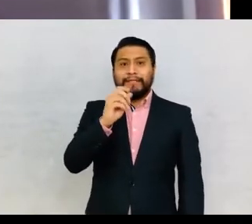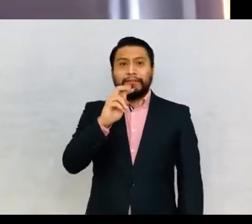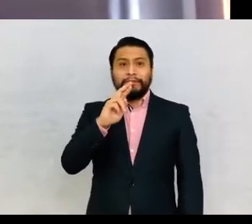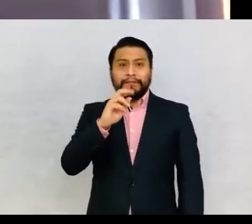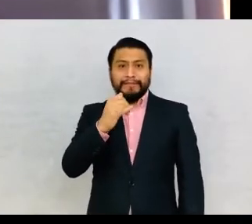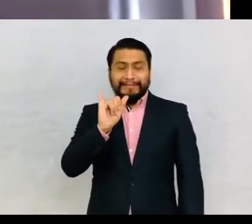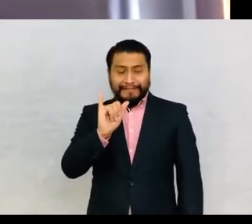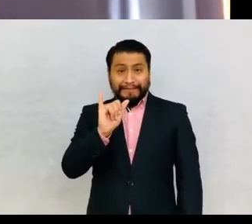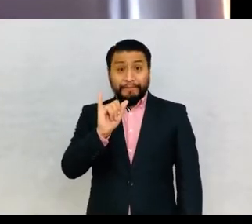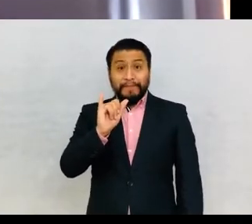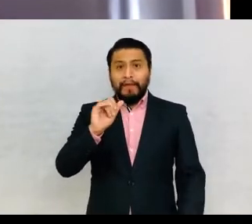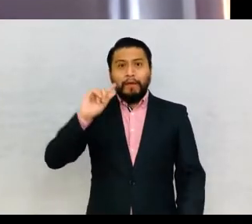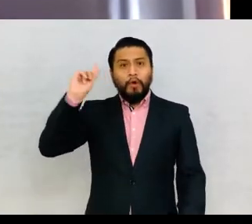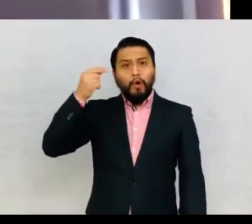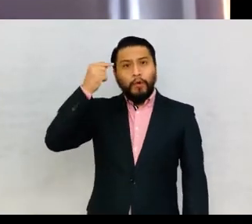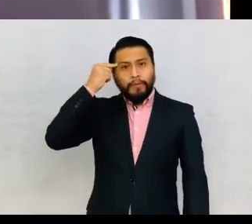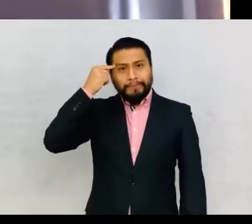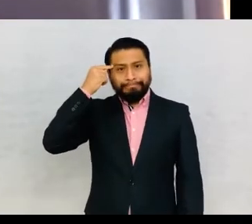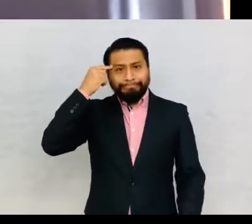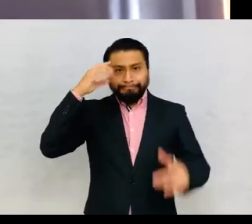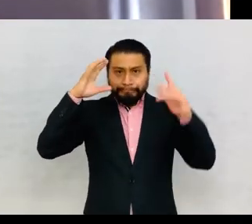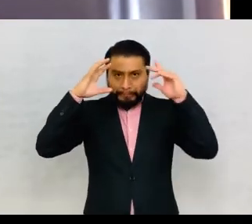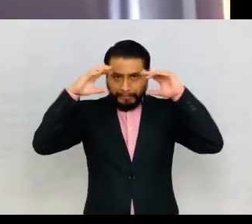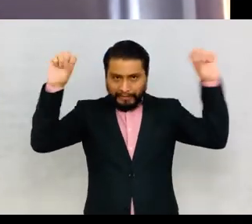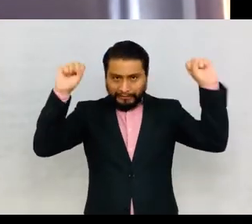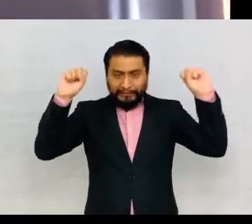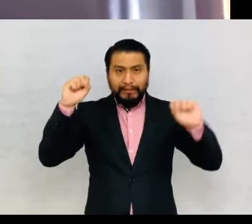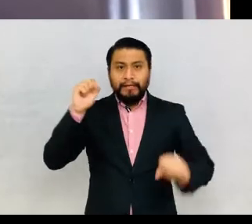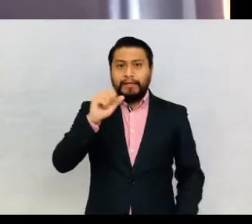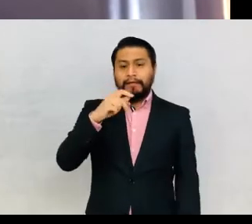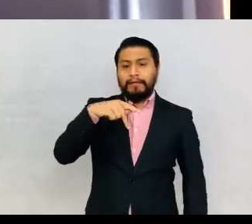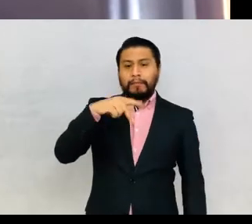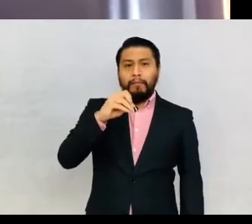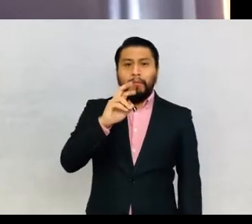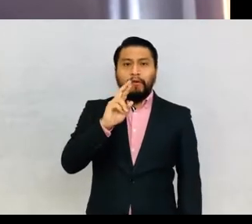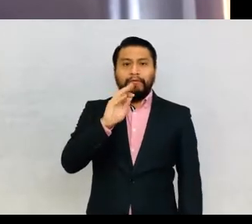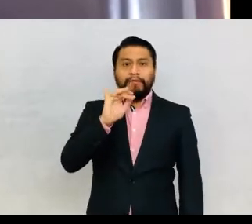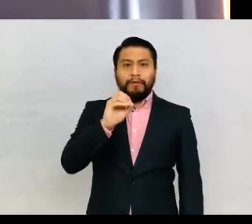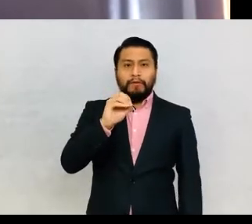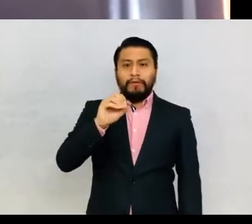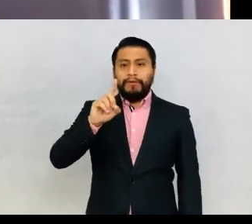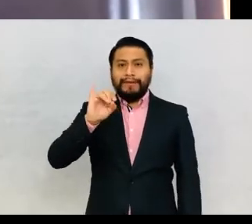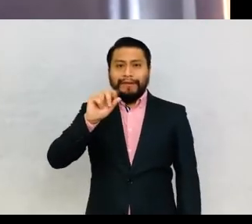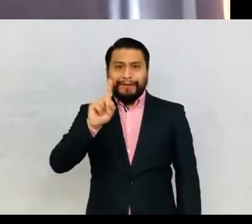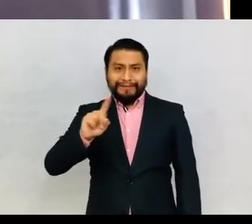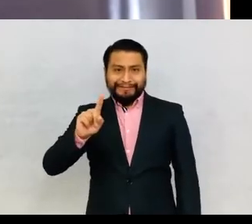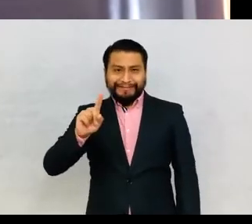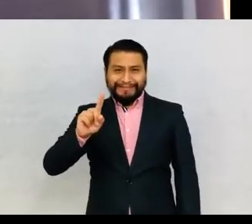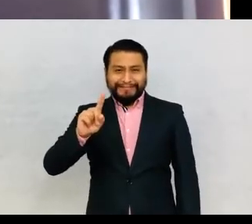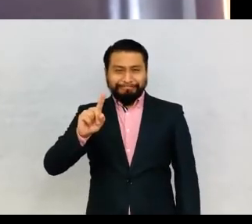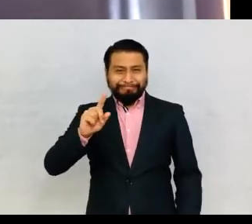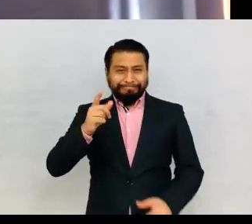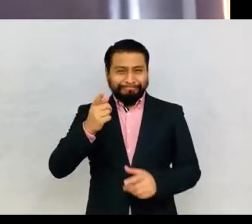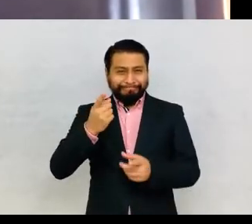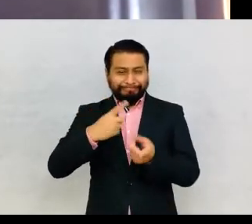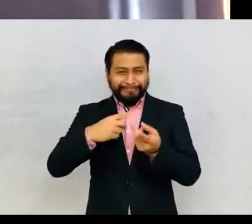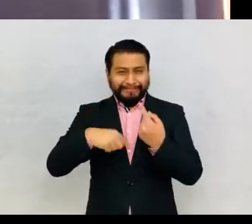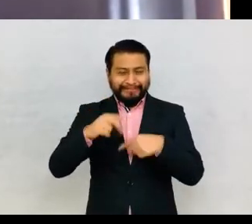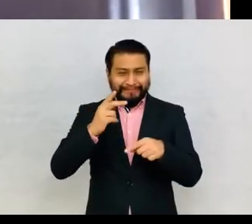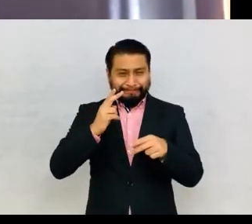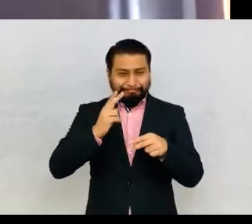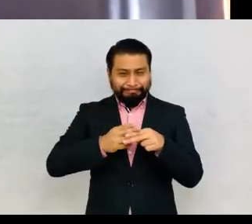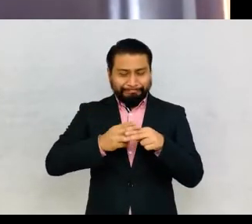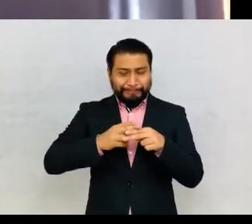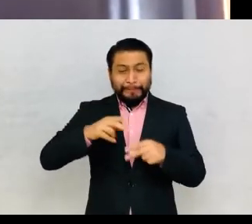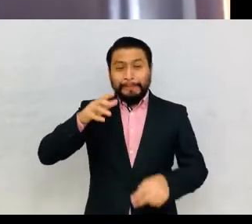Porfirio Díaz promoted projects to measure and quantify multiple manifestations of life, including the territory, plants